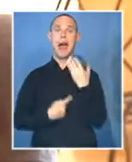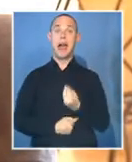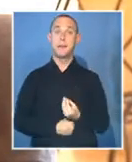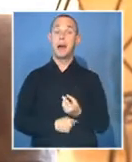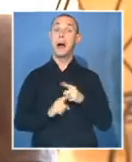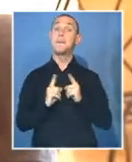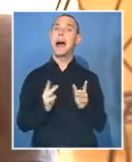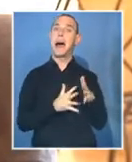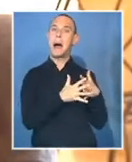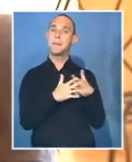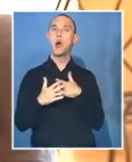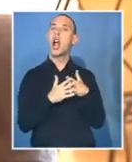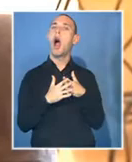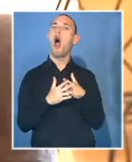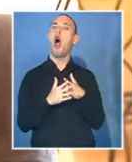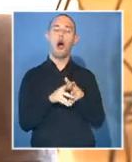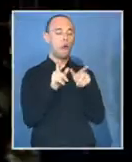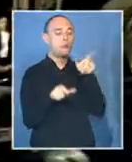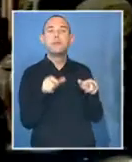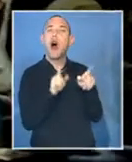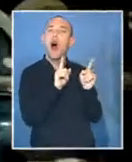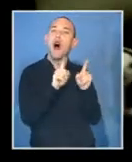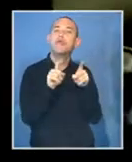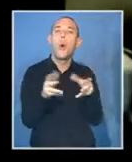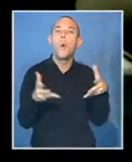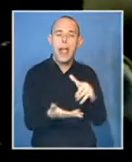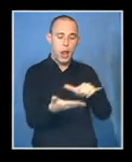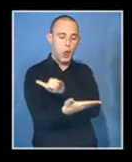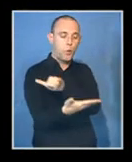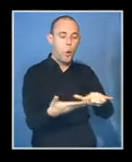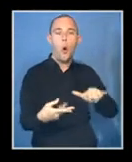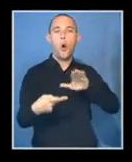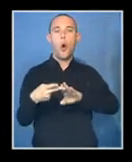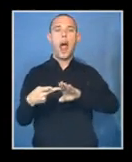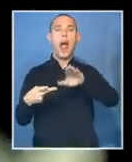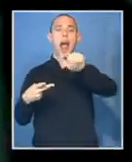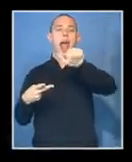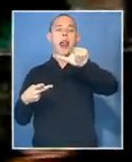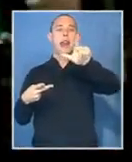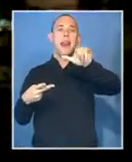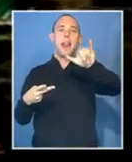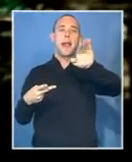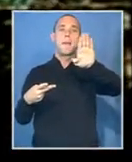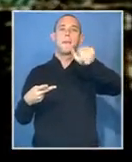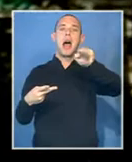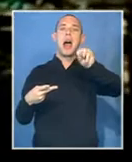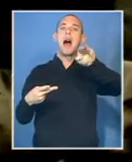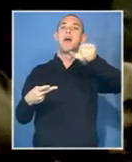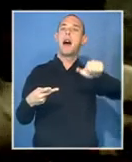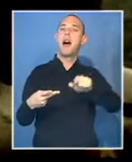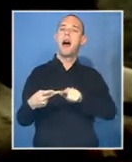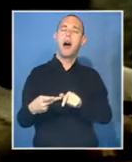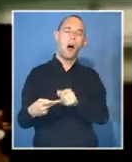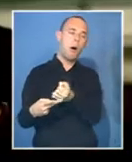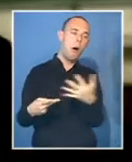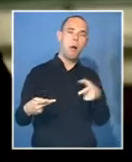States to general audiences in New York, in Birmingham, Alabama, and everybody loved the film.